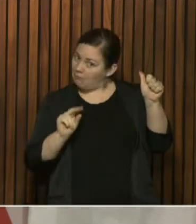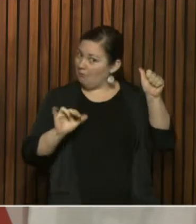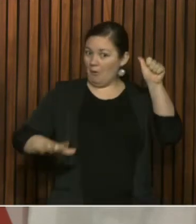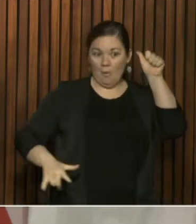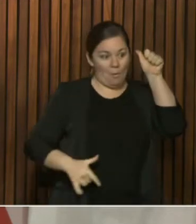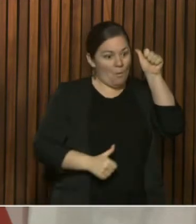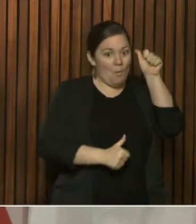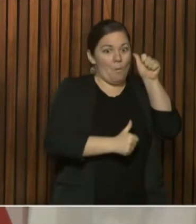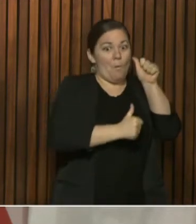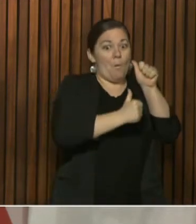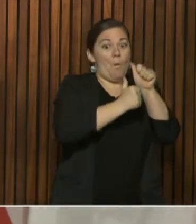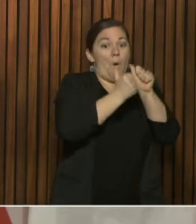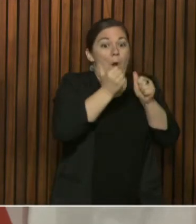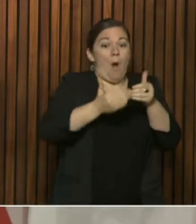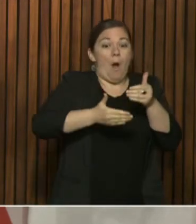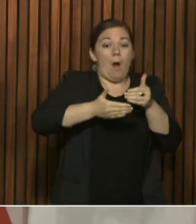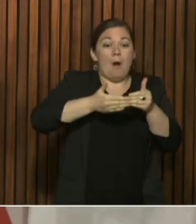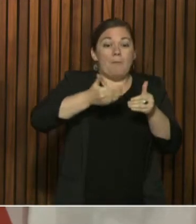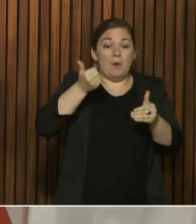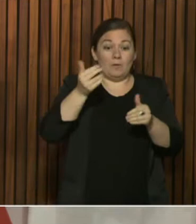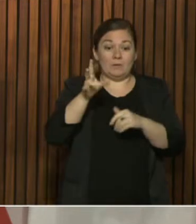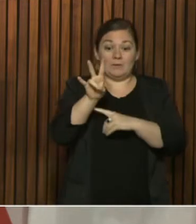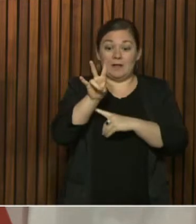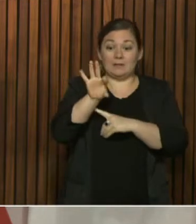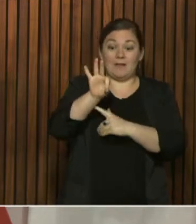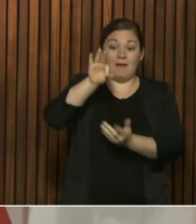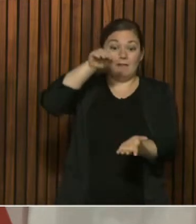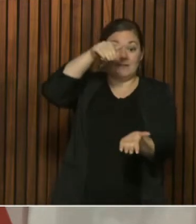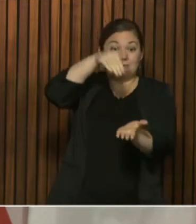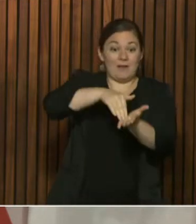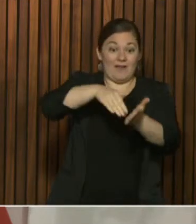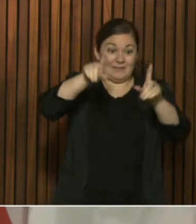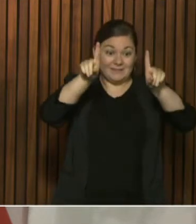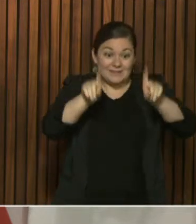79,000 people in Ontario.